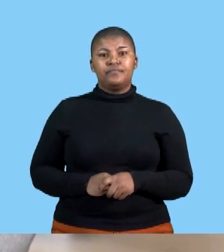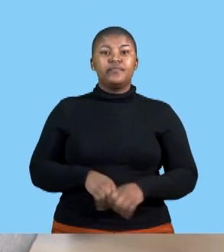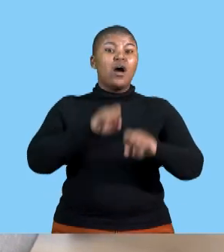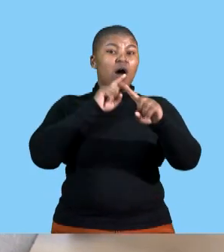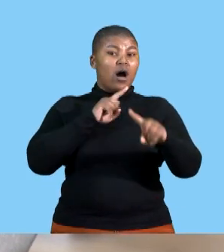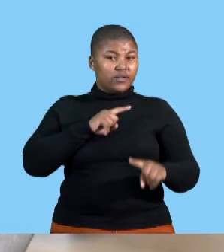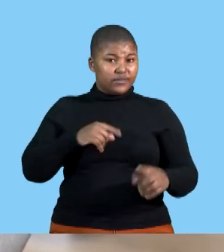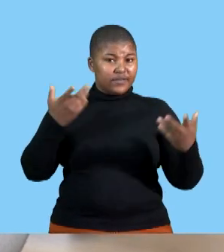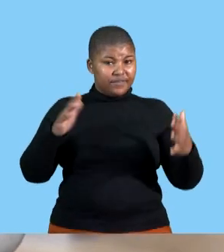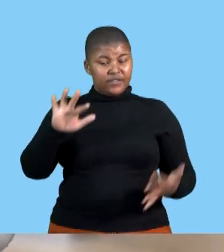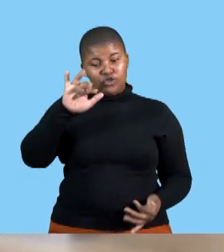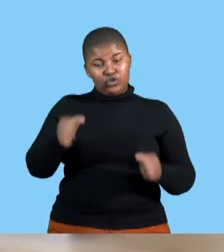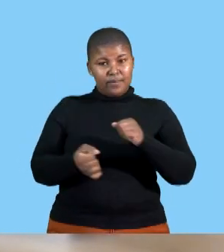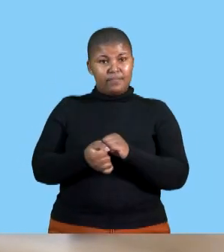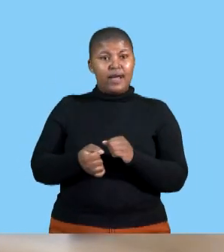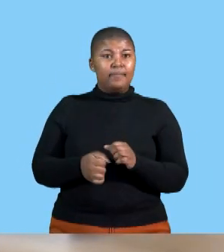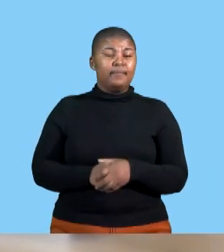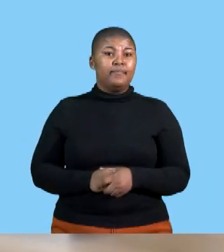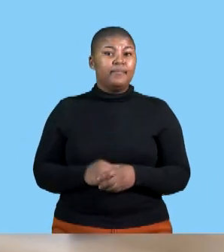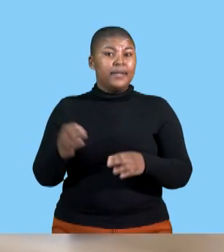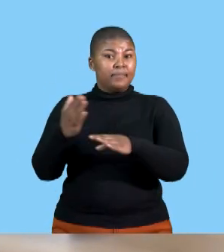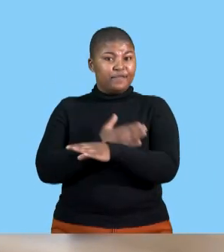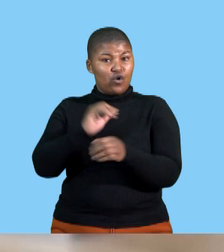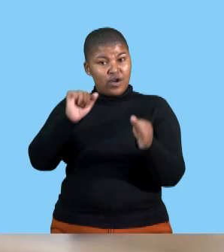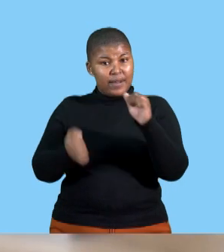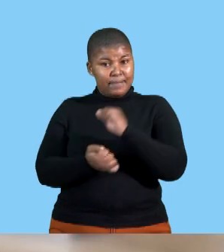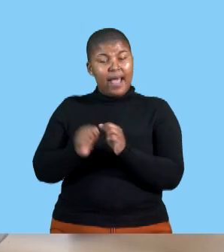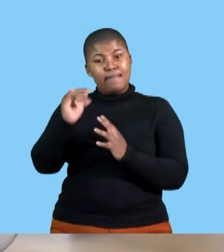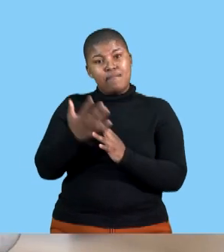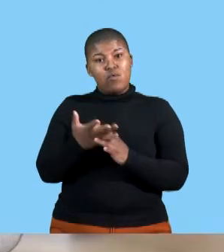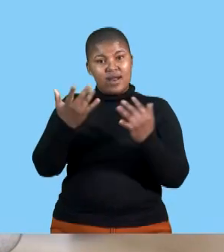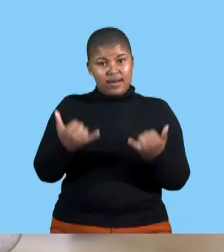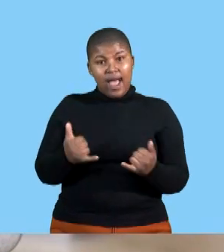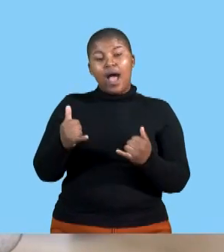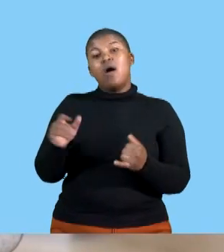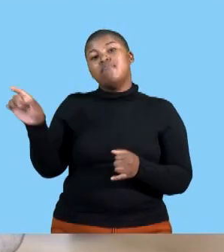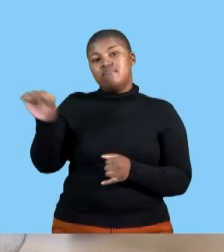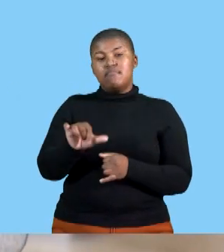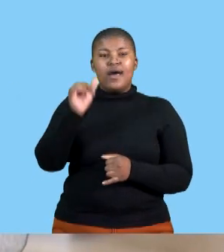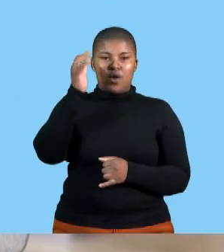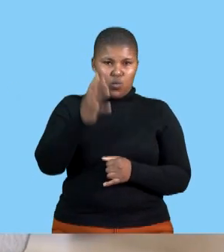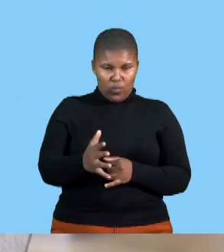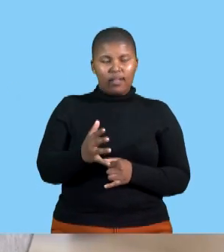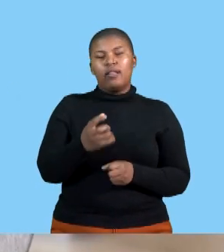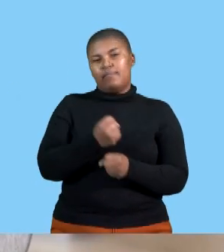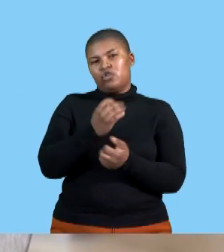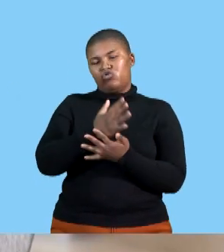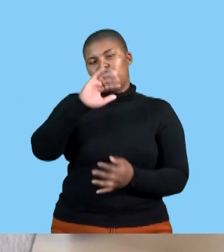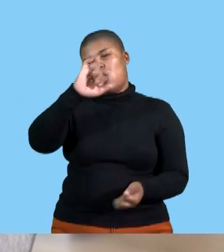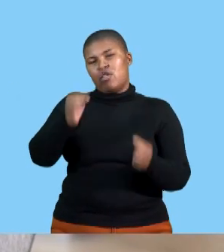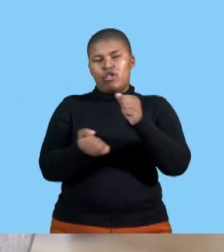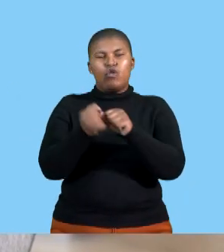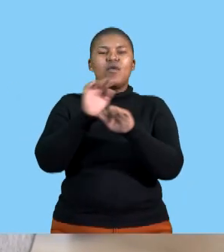those are the answers. So we are wrapping up our lesson, but before we wrap up, we're going to take a break. And then when we come back, we'll just